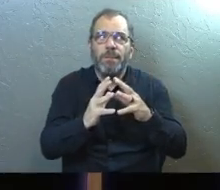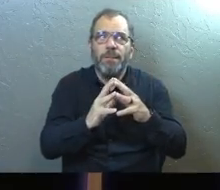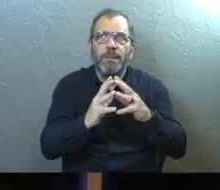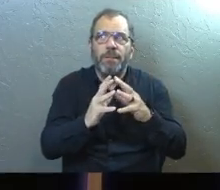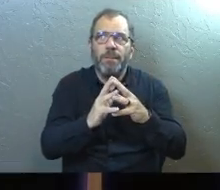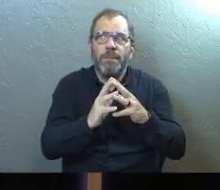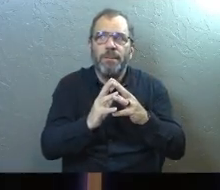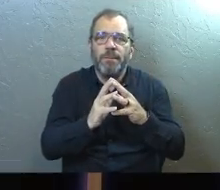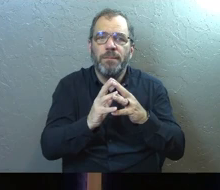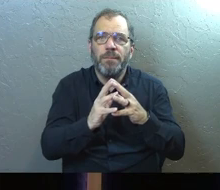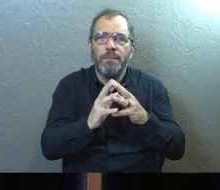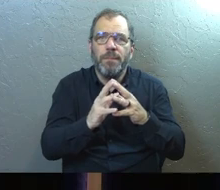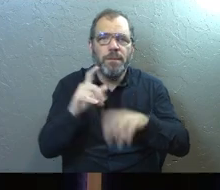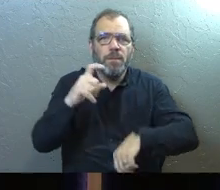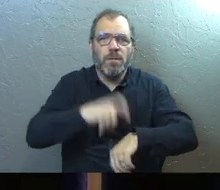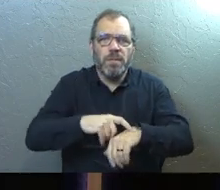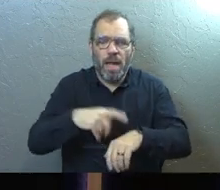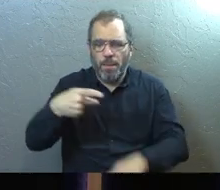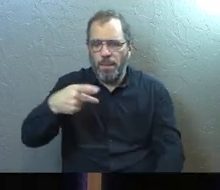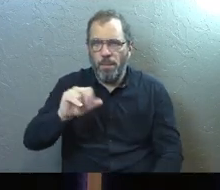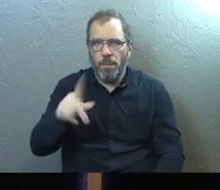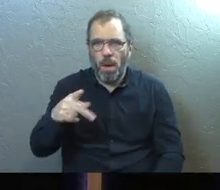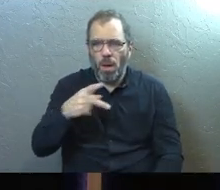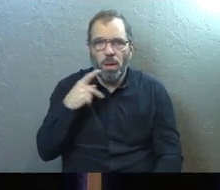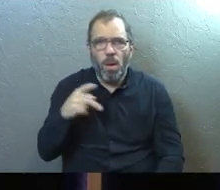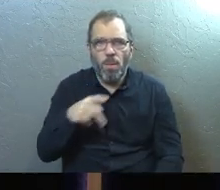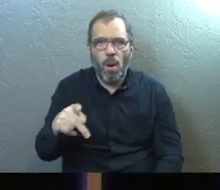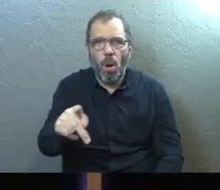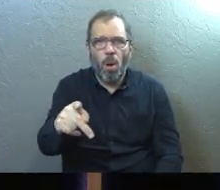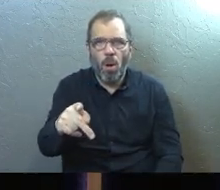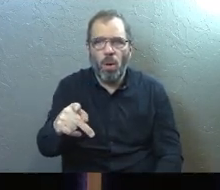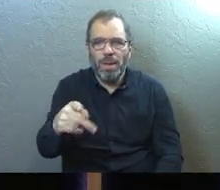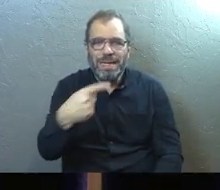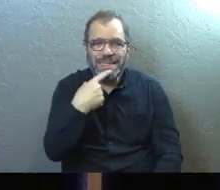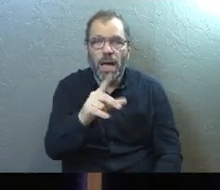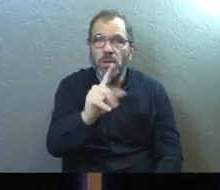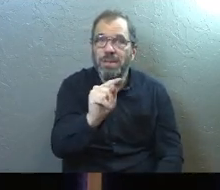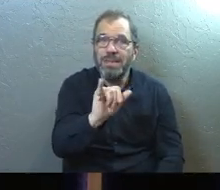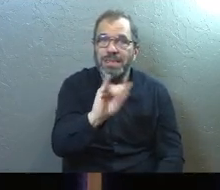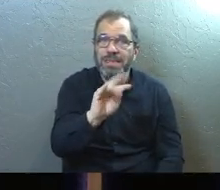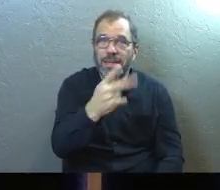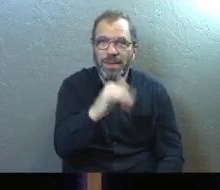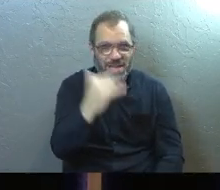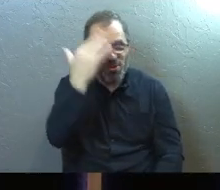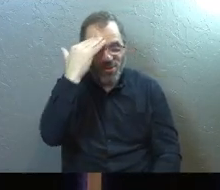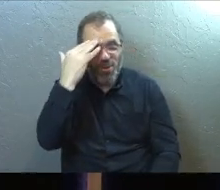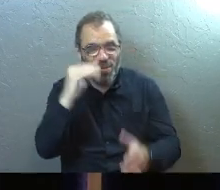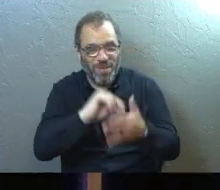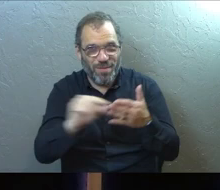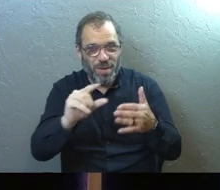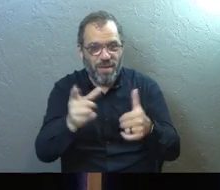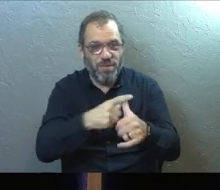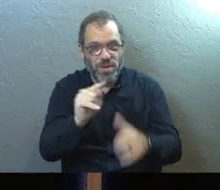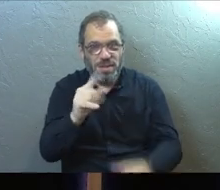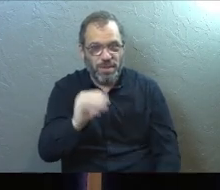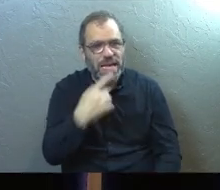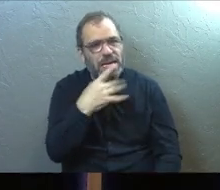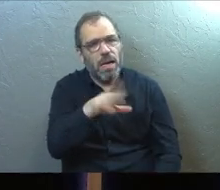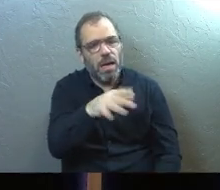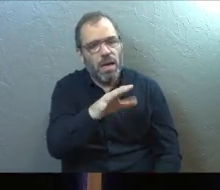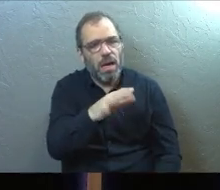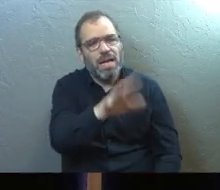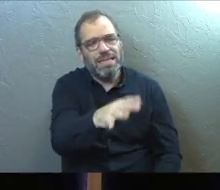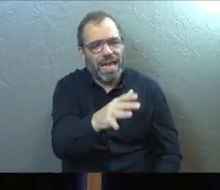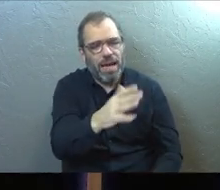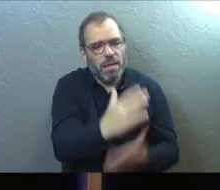moment where Paul tells Timothy, some of you guys know about this in the book of 1 Timothy, he tells him